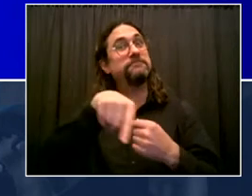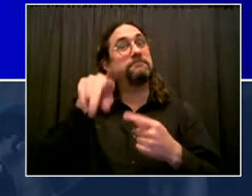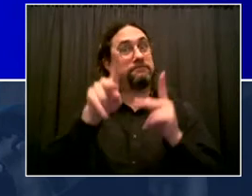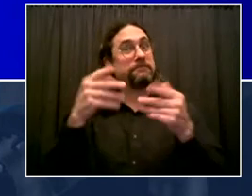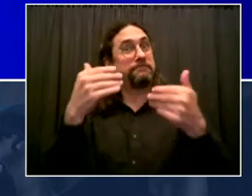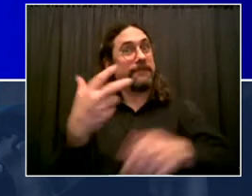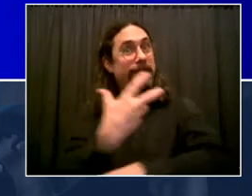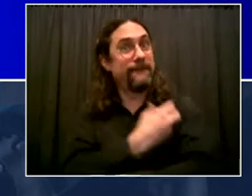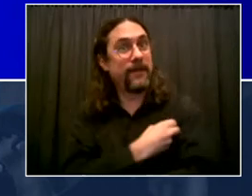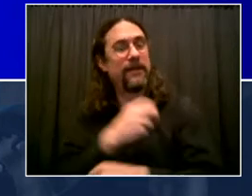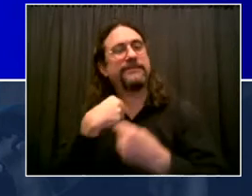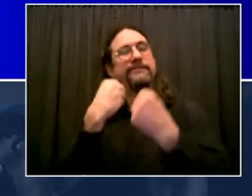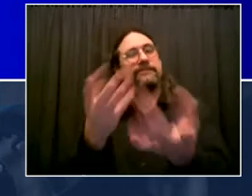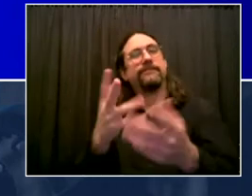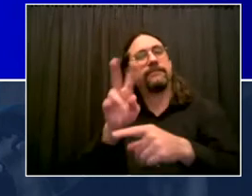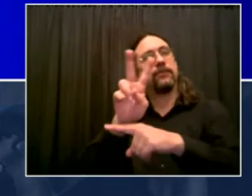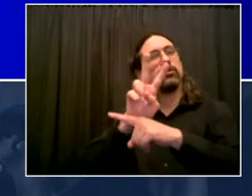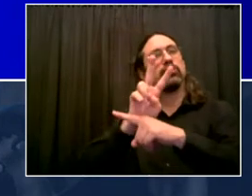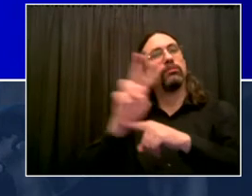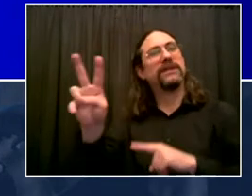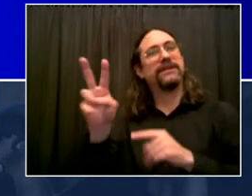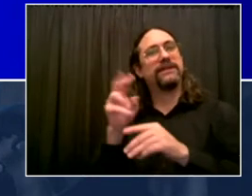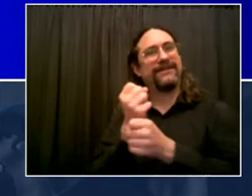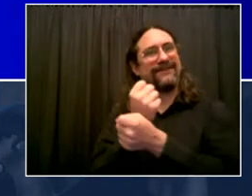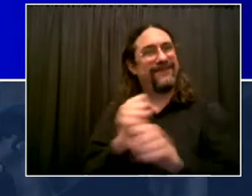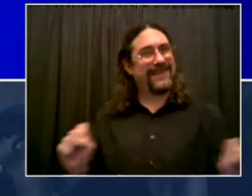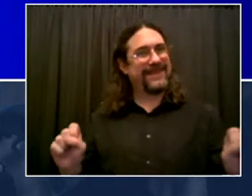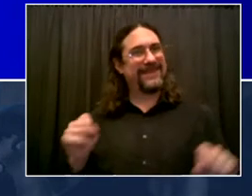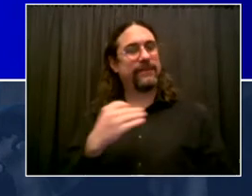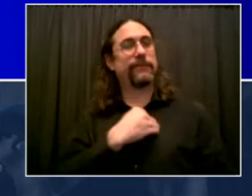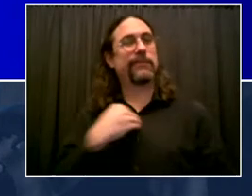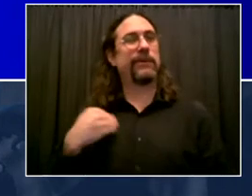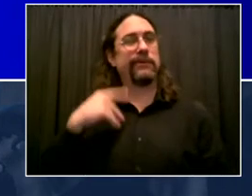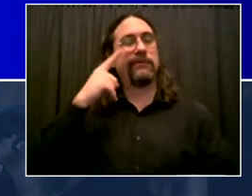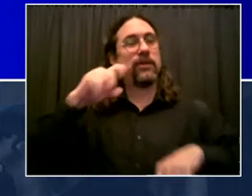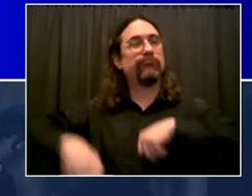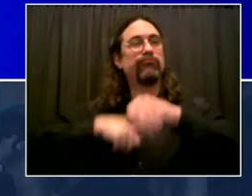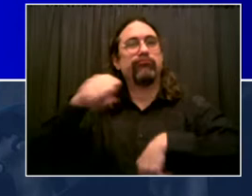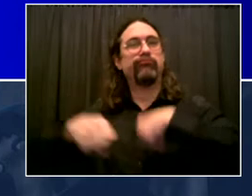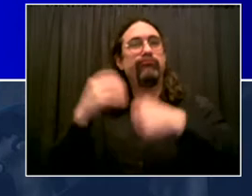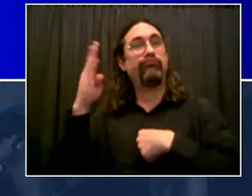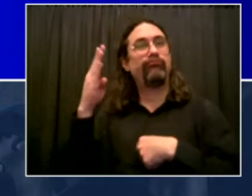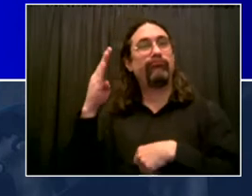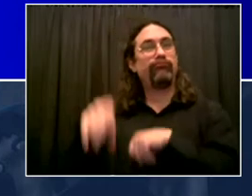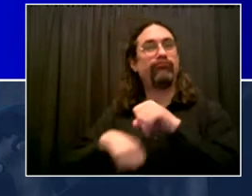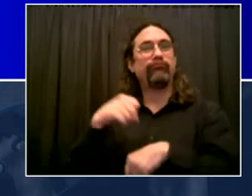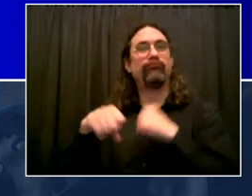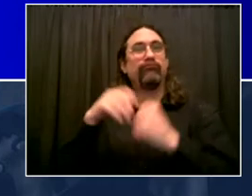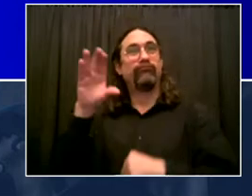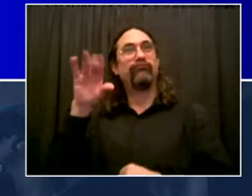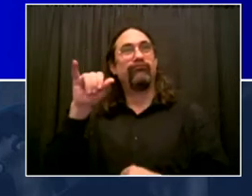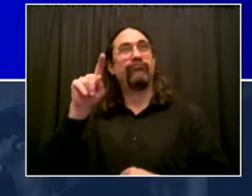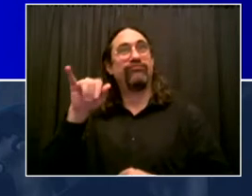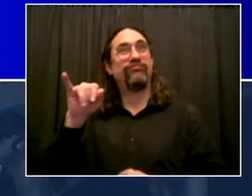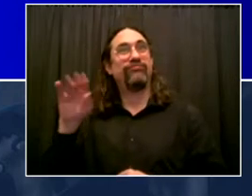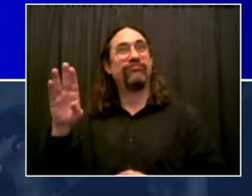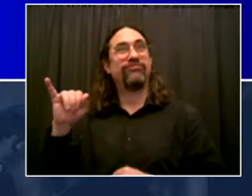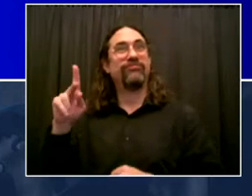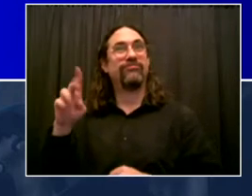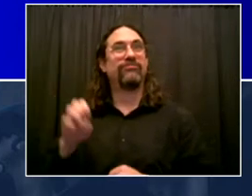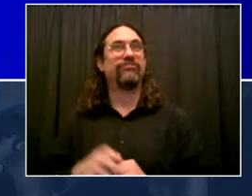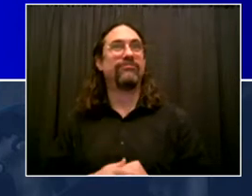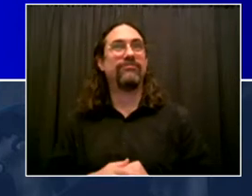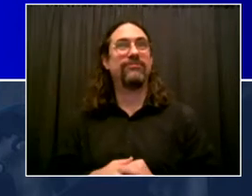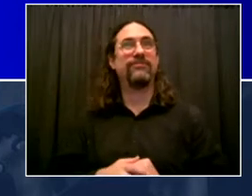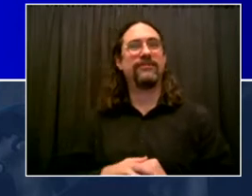when you get vaccinated. That is a really good deal. If you have not gotten vaccinated yet, what a great time to walk in or to make